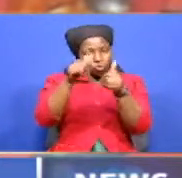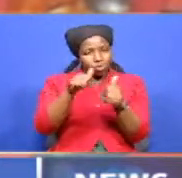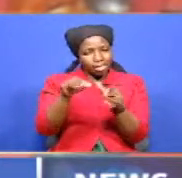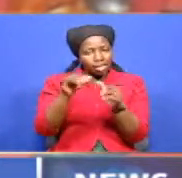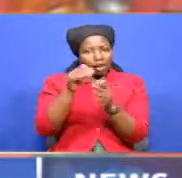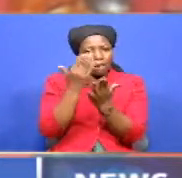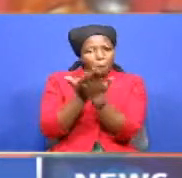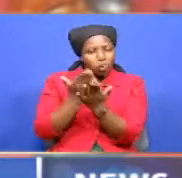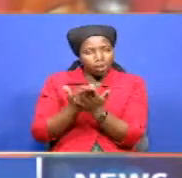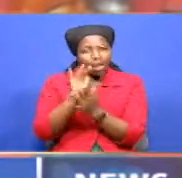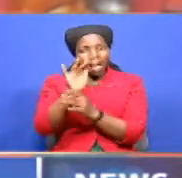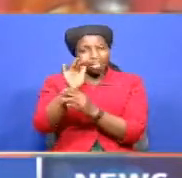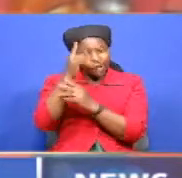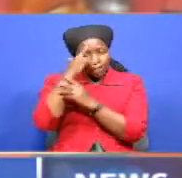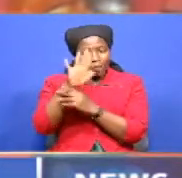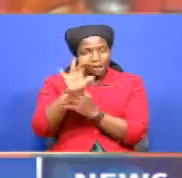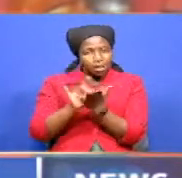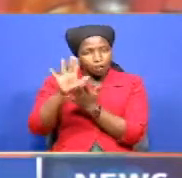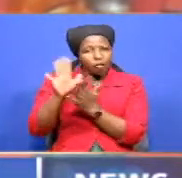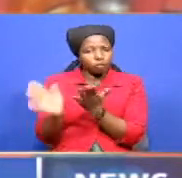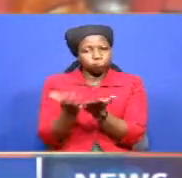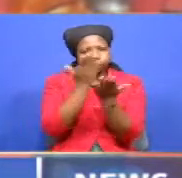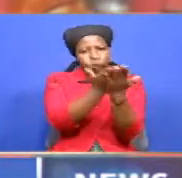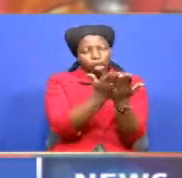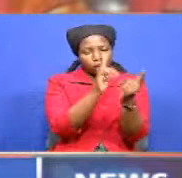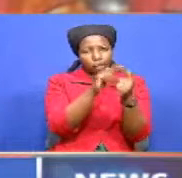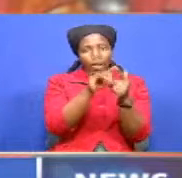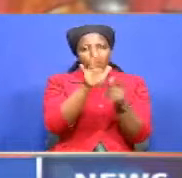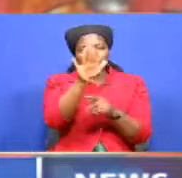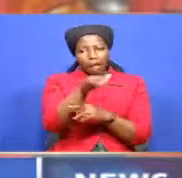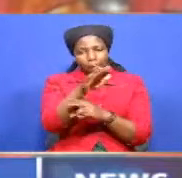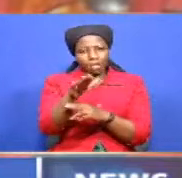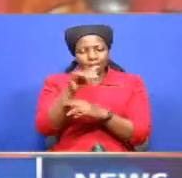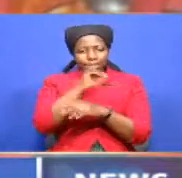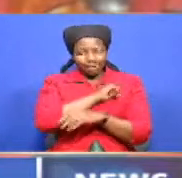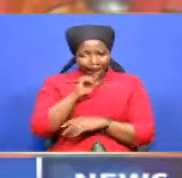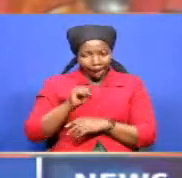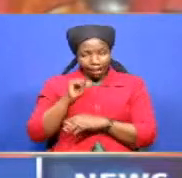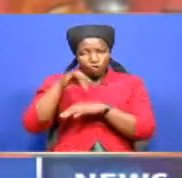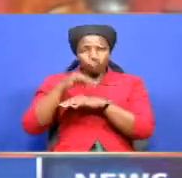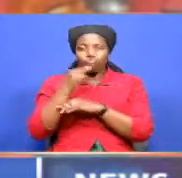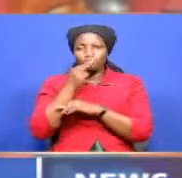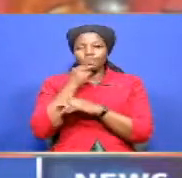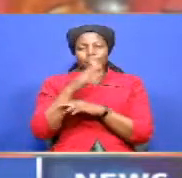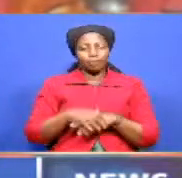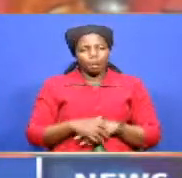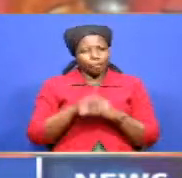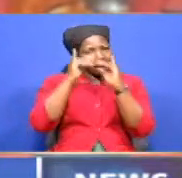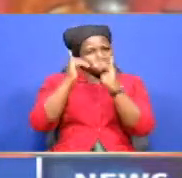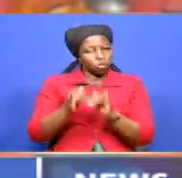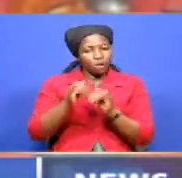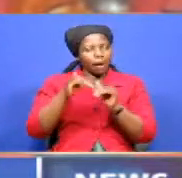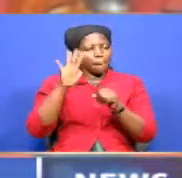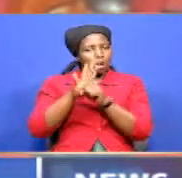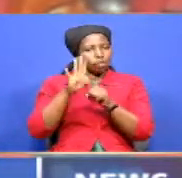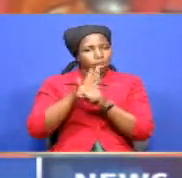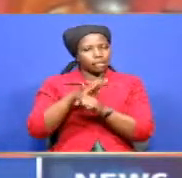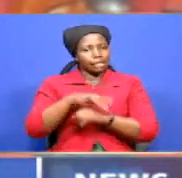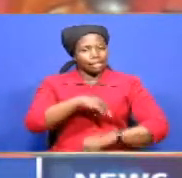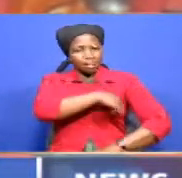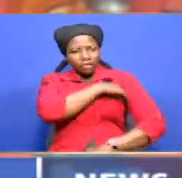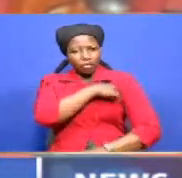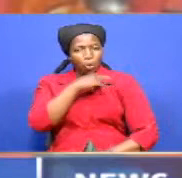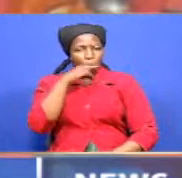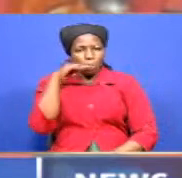removal was formally tabled before the House on Tuesday by newly installed Majority Chief Whip Irongo Kangate